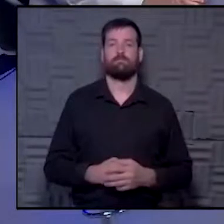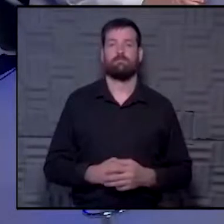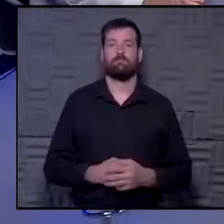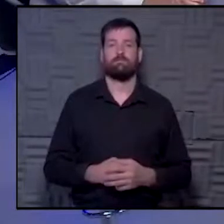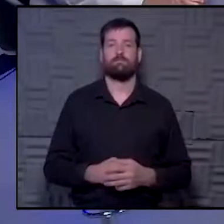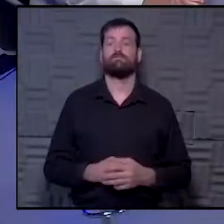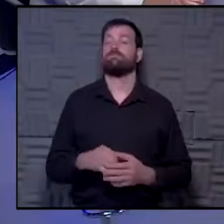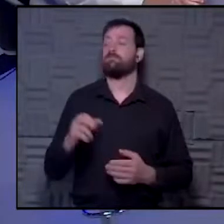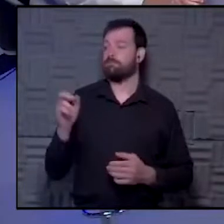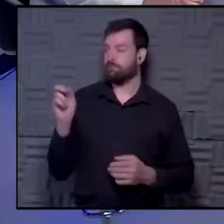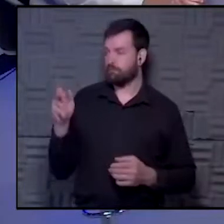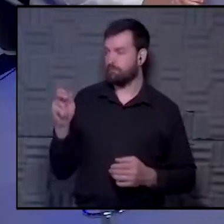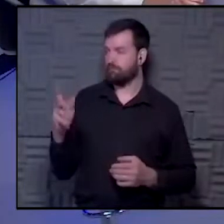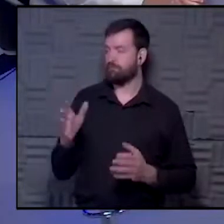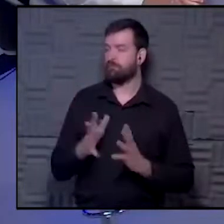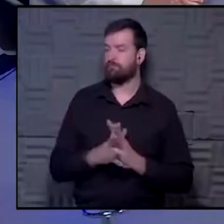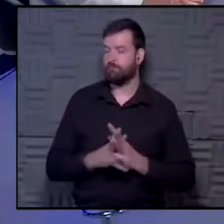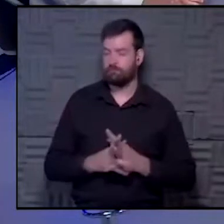Okay.